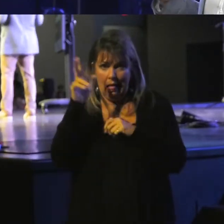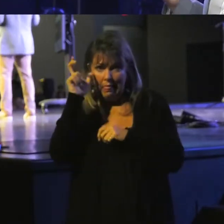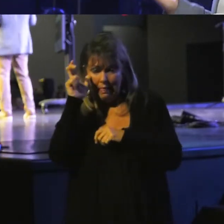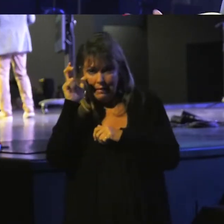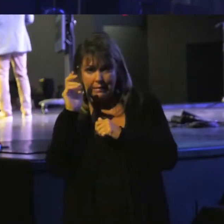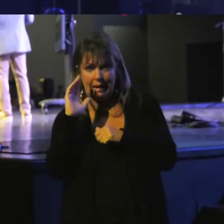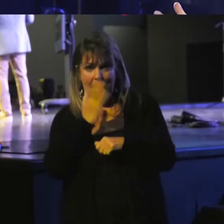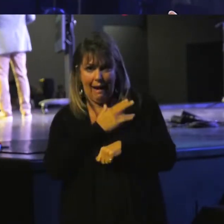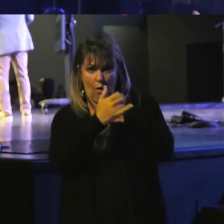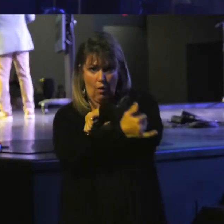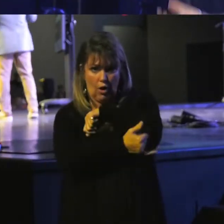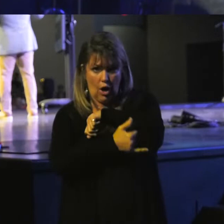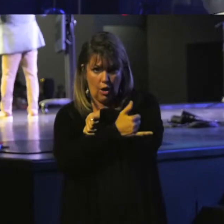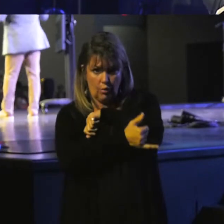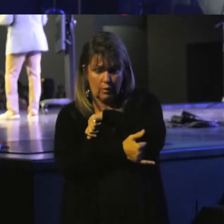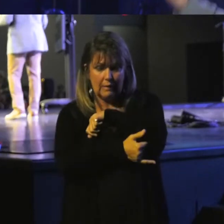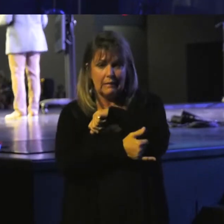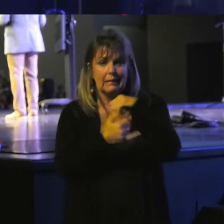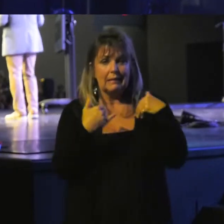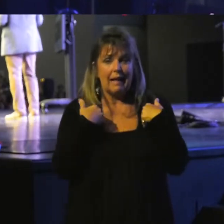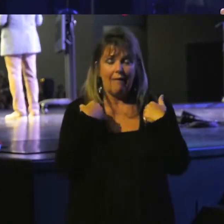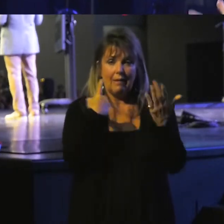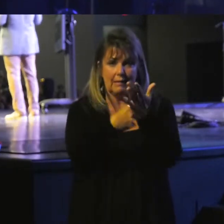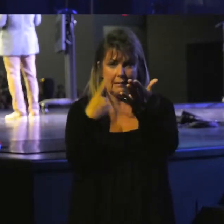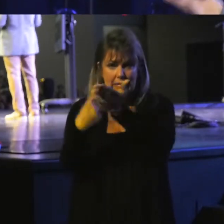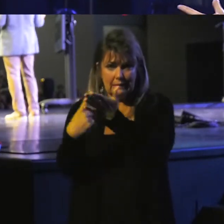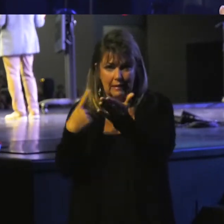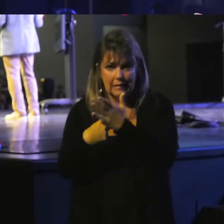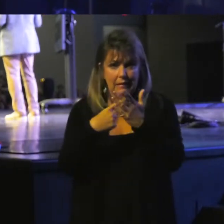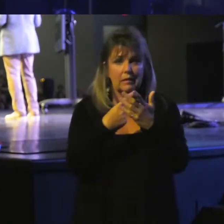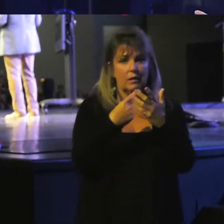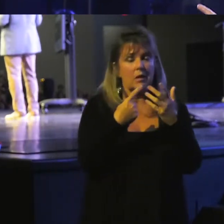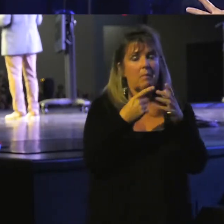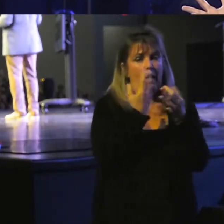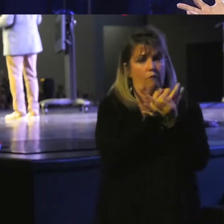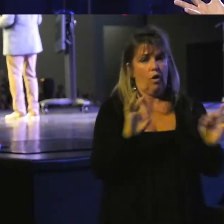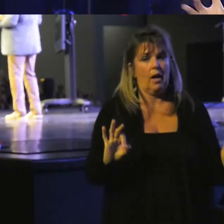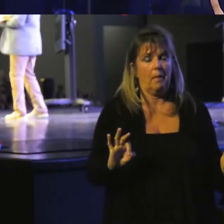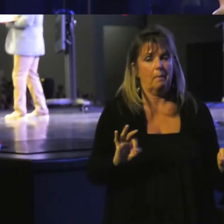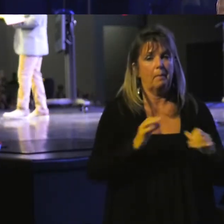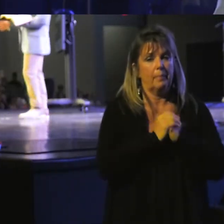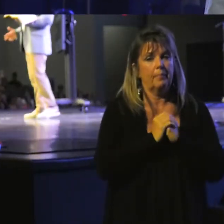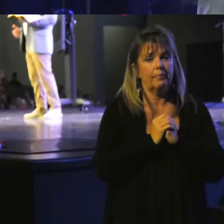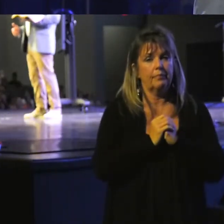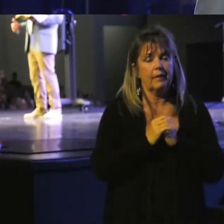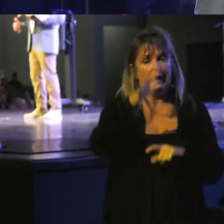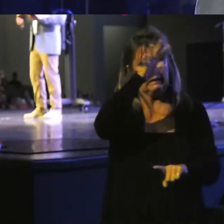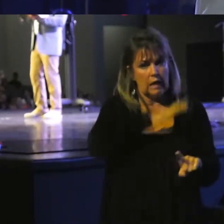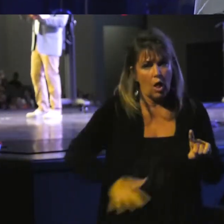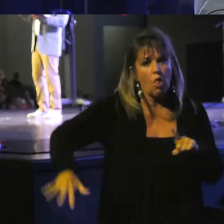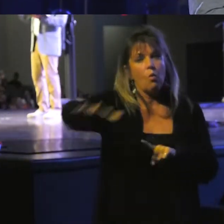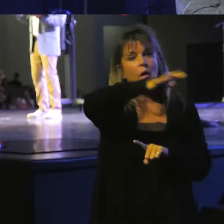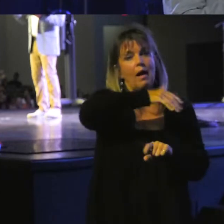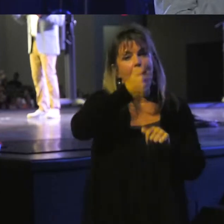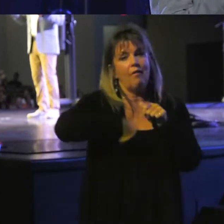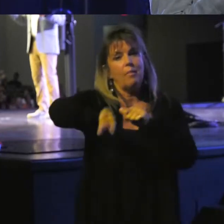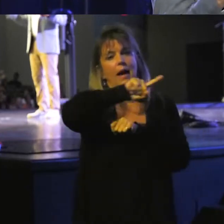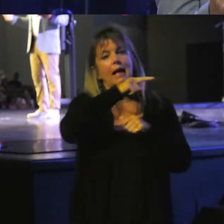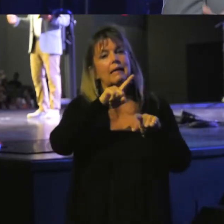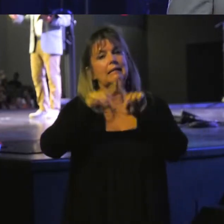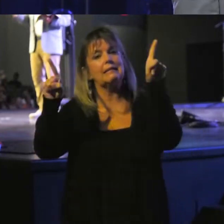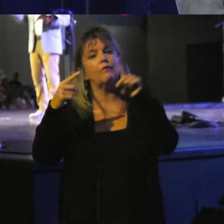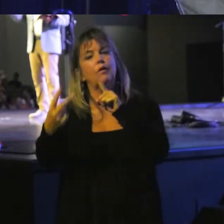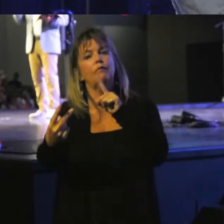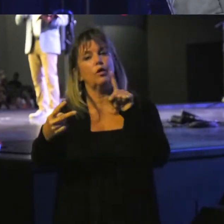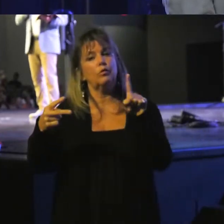Our country is having a discussion about freedom. It's all around. Everybody has different